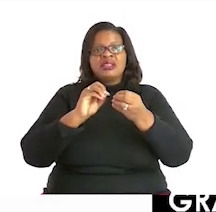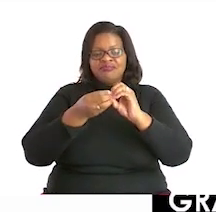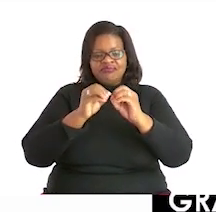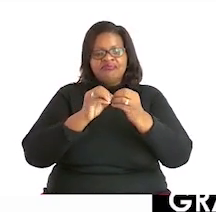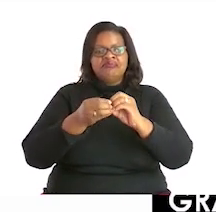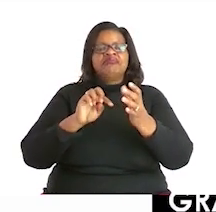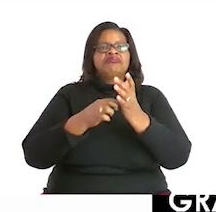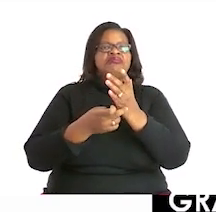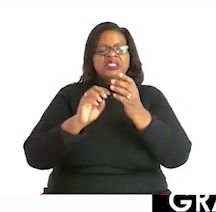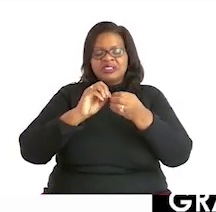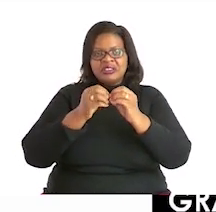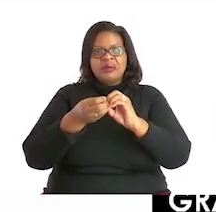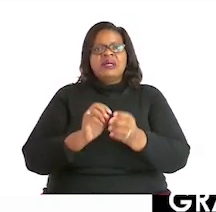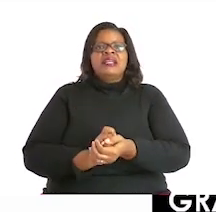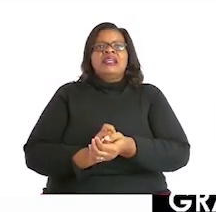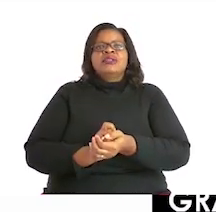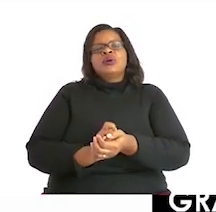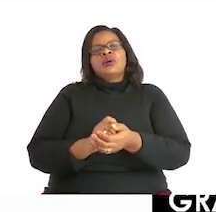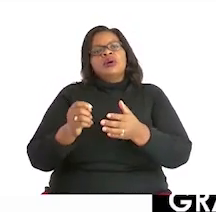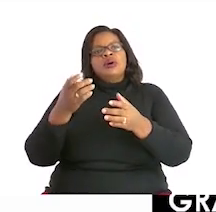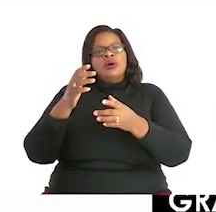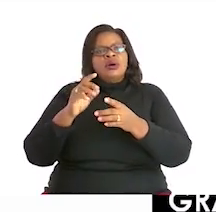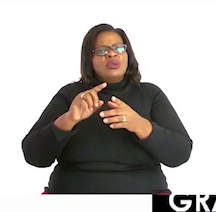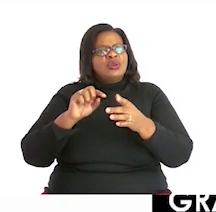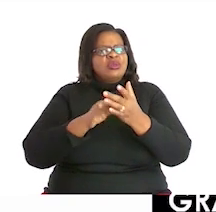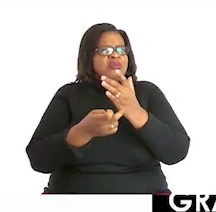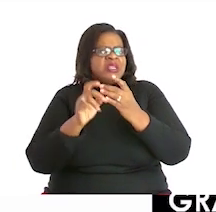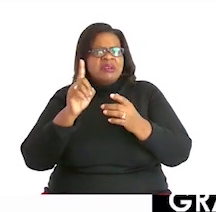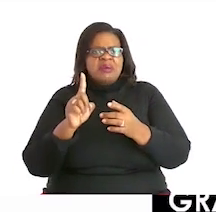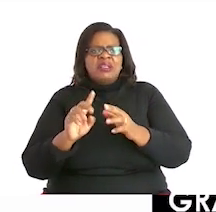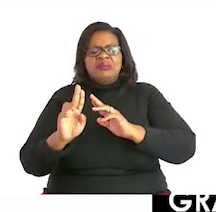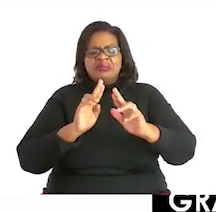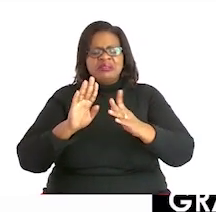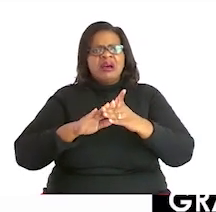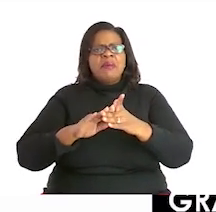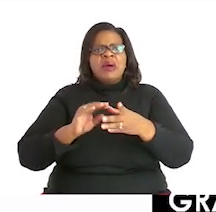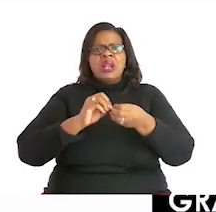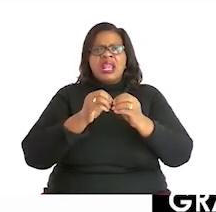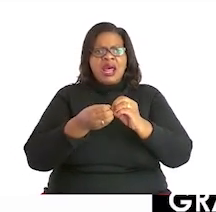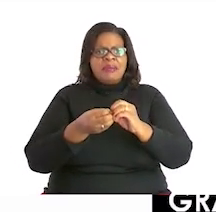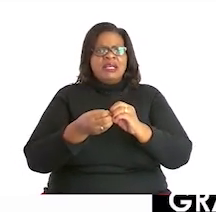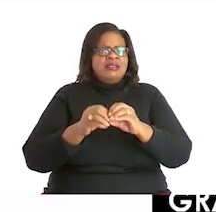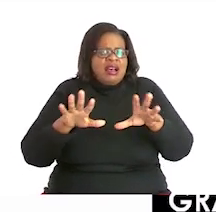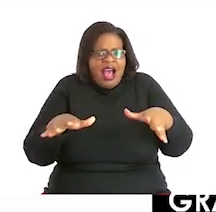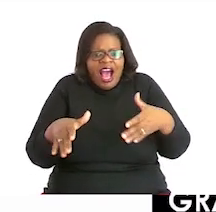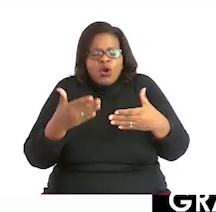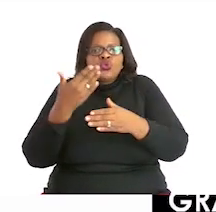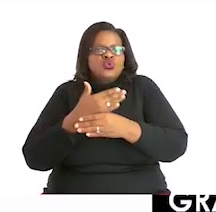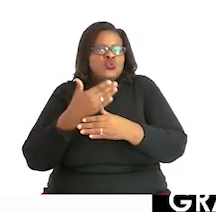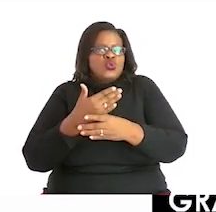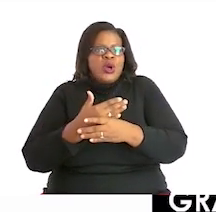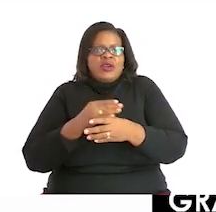understand and work with numbers. Now, remember when we work with numbers, they can give us numbers in digit form,